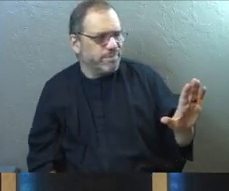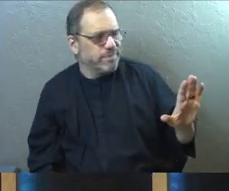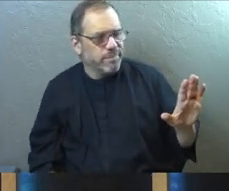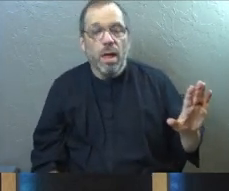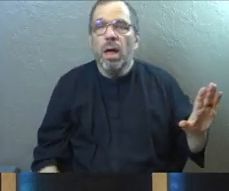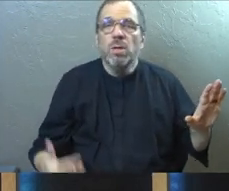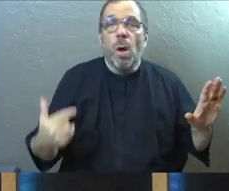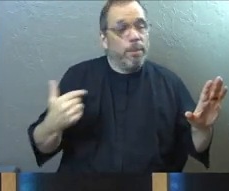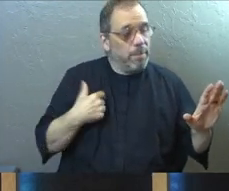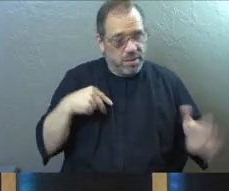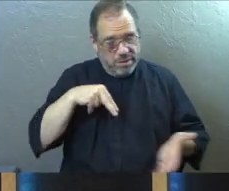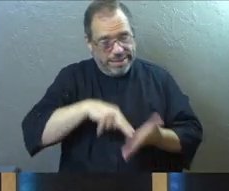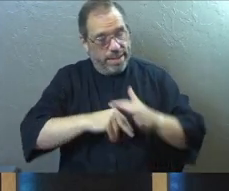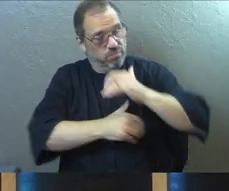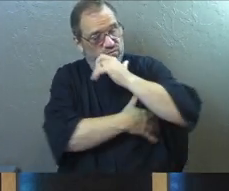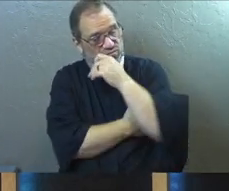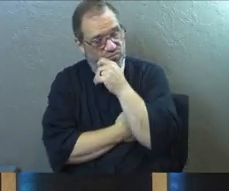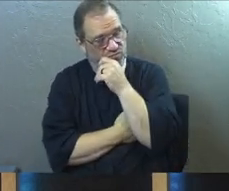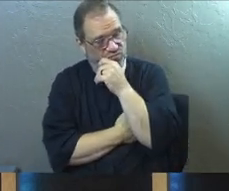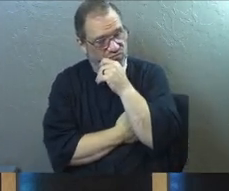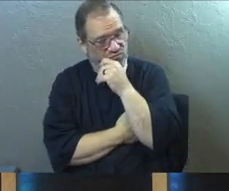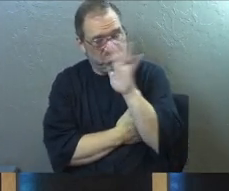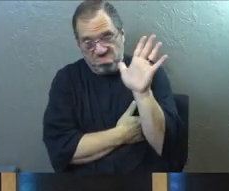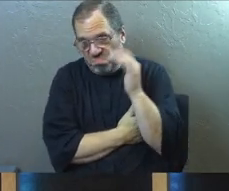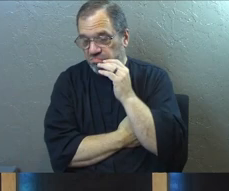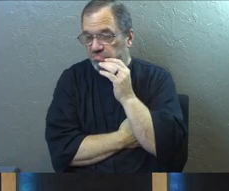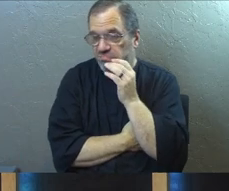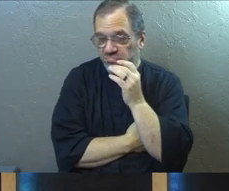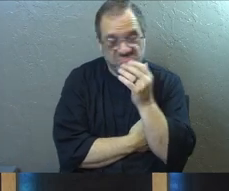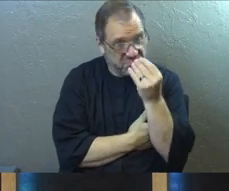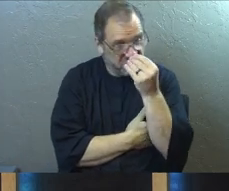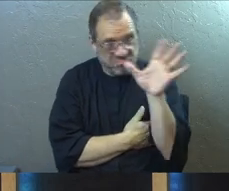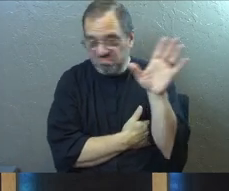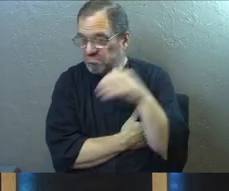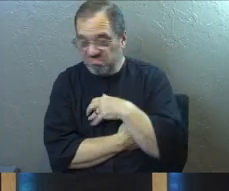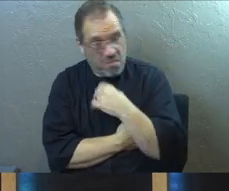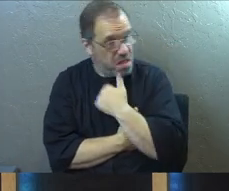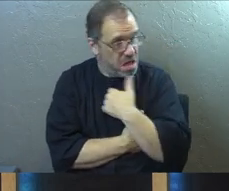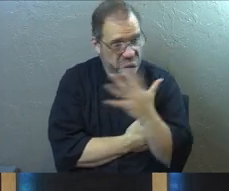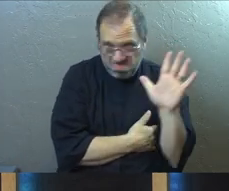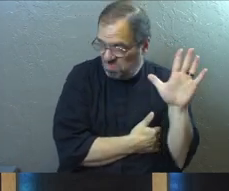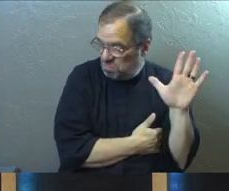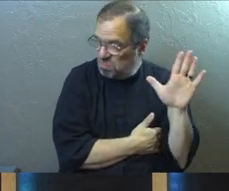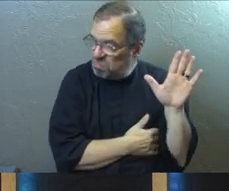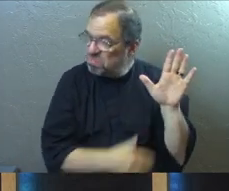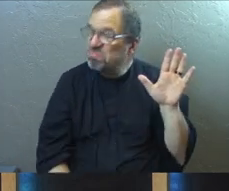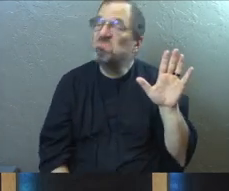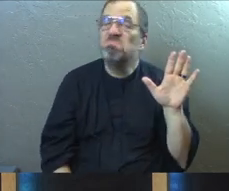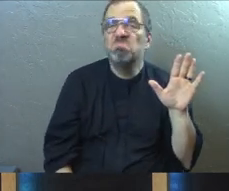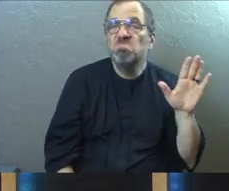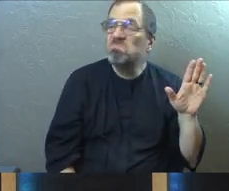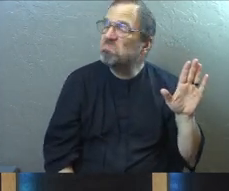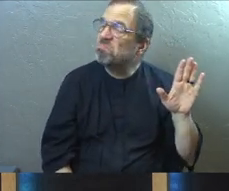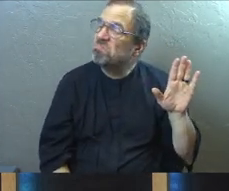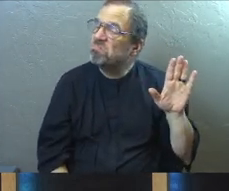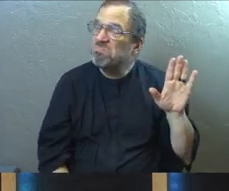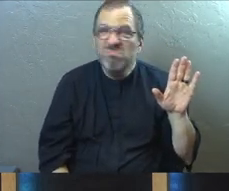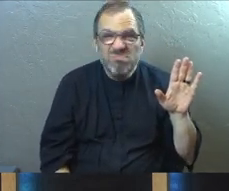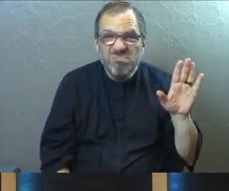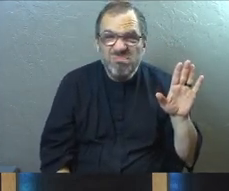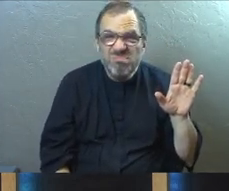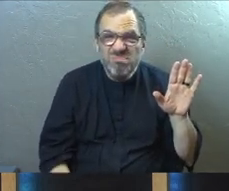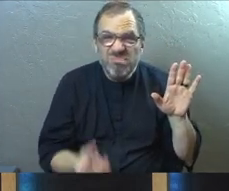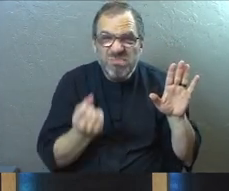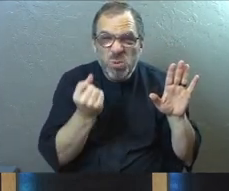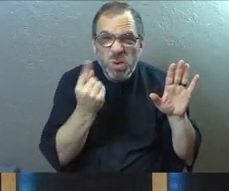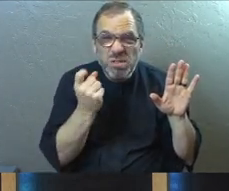And so I get to stand back here and not express love or protection or rescue to him. You see where